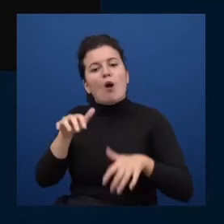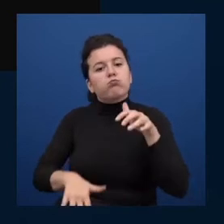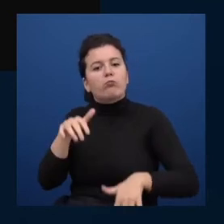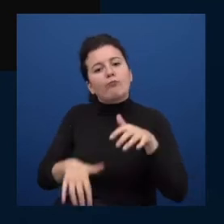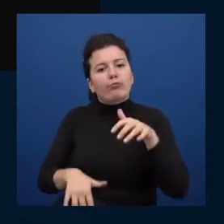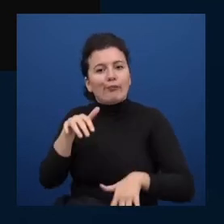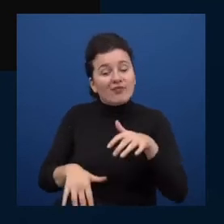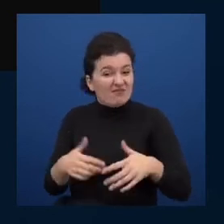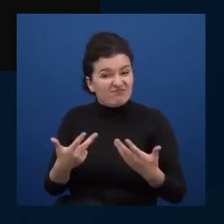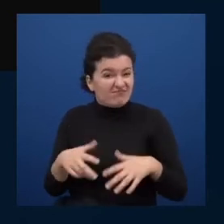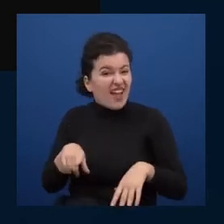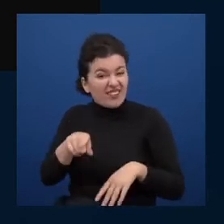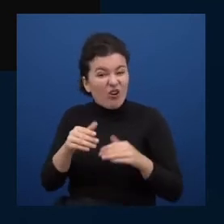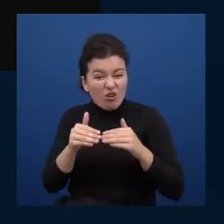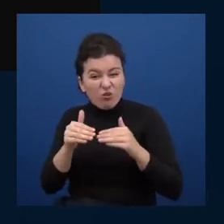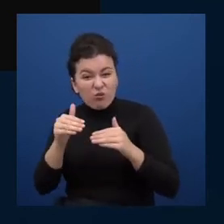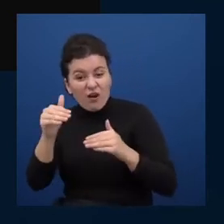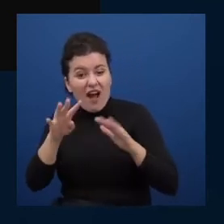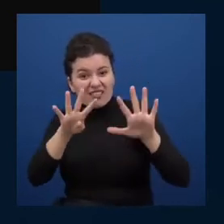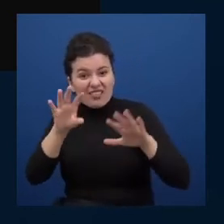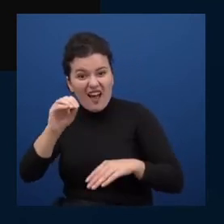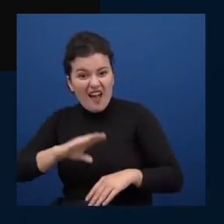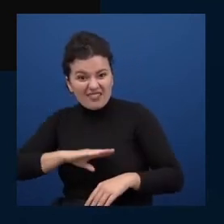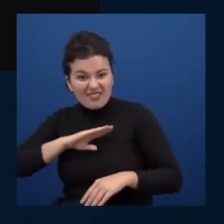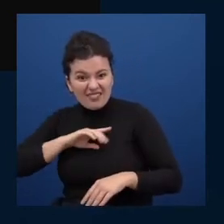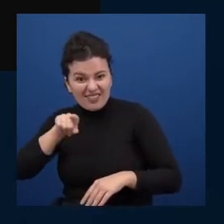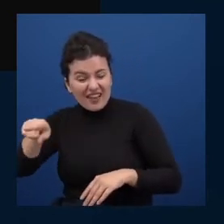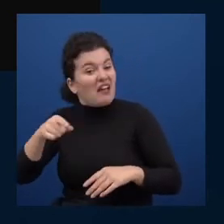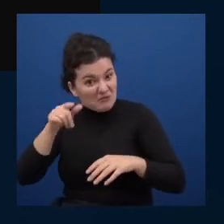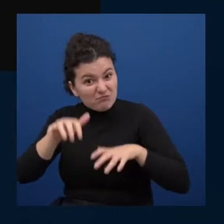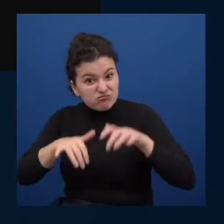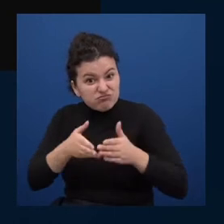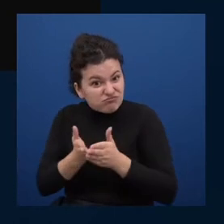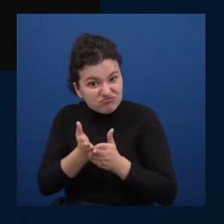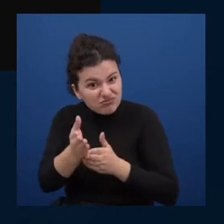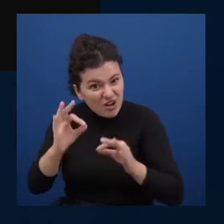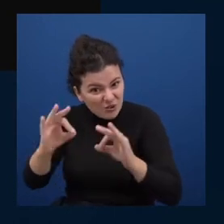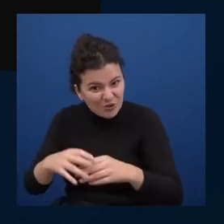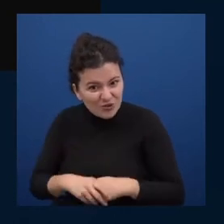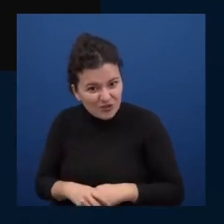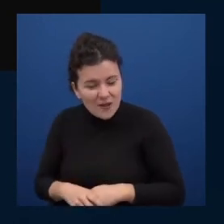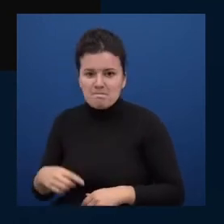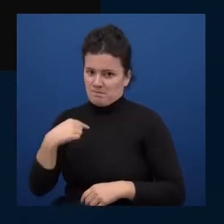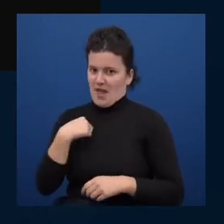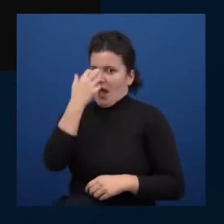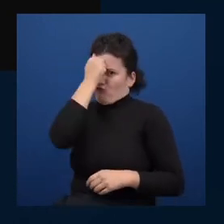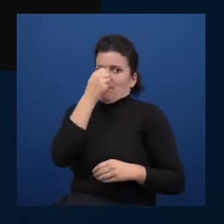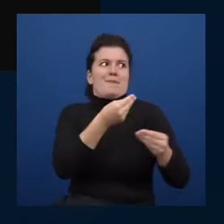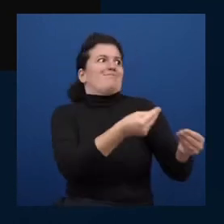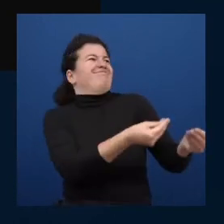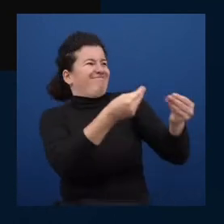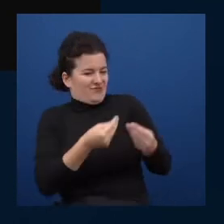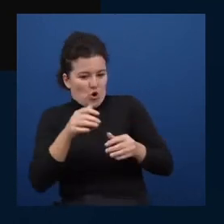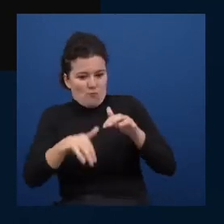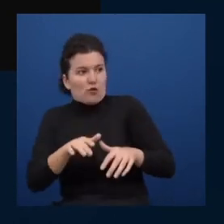I and I feel like when I was given a computer the first time it was like be very careful with this and don't